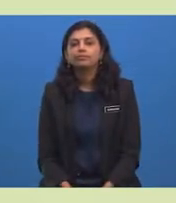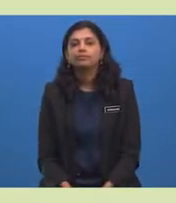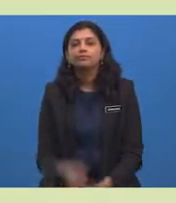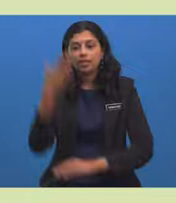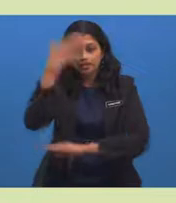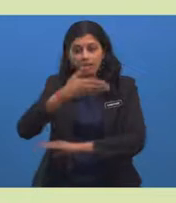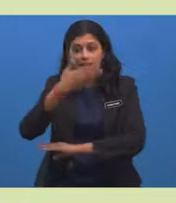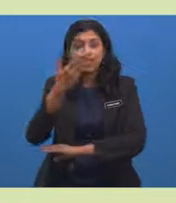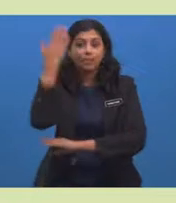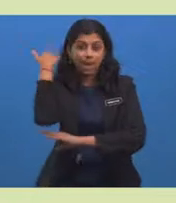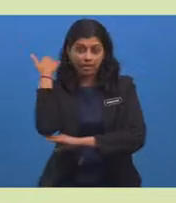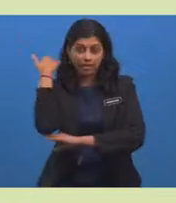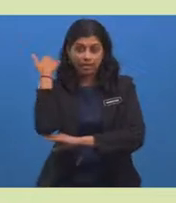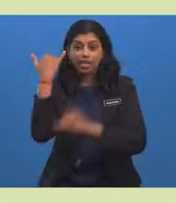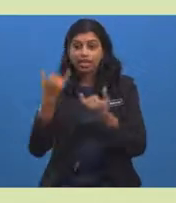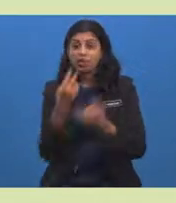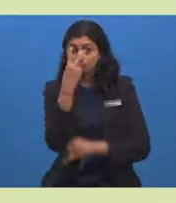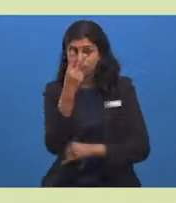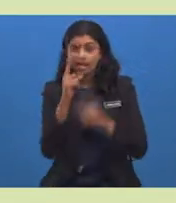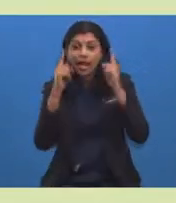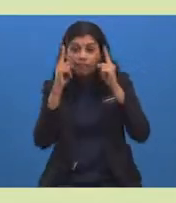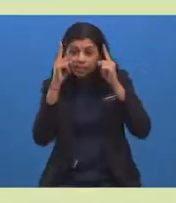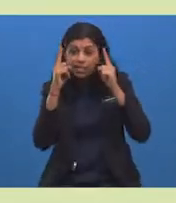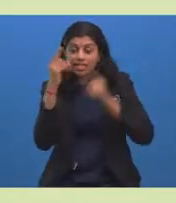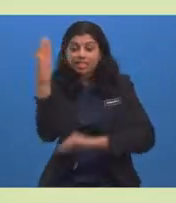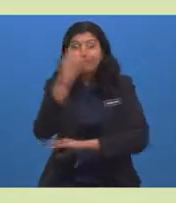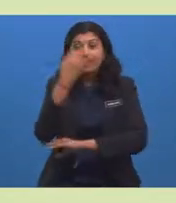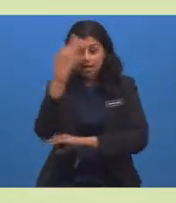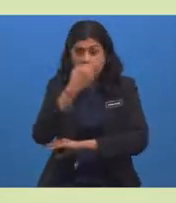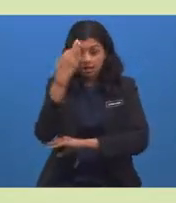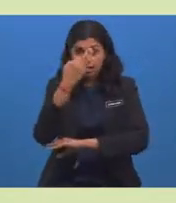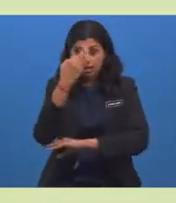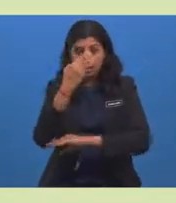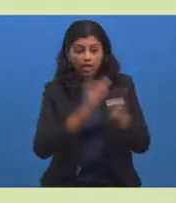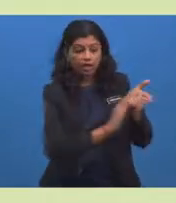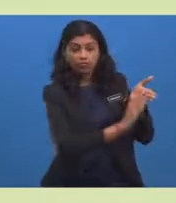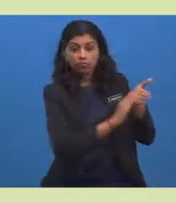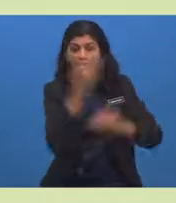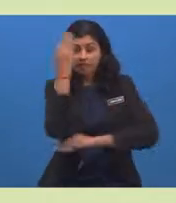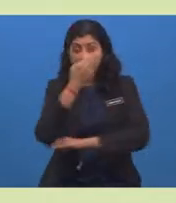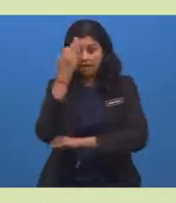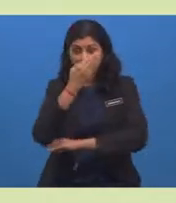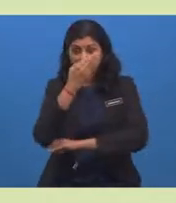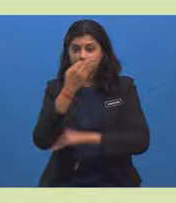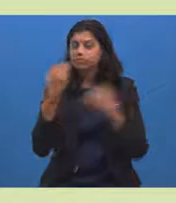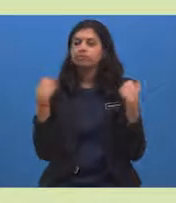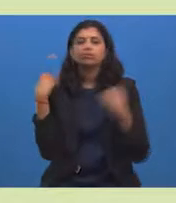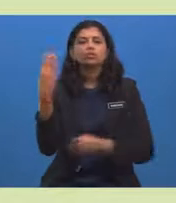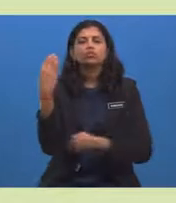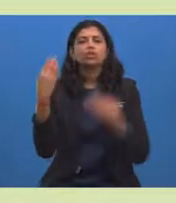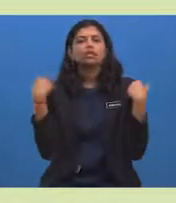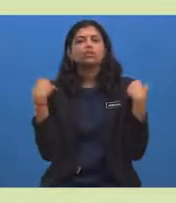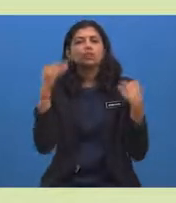This is a start part of a postcard. It usually has nice pictures